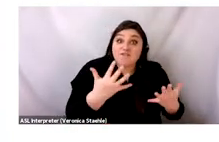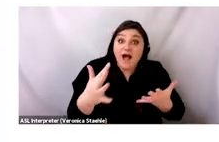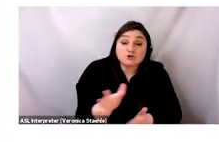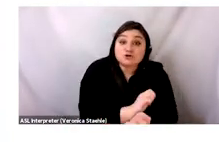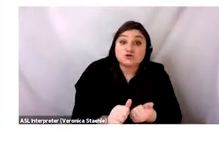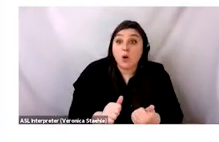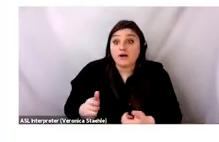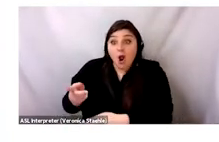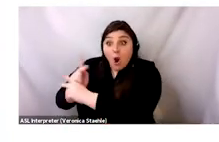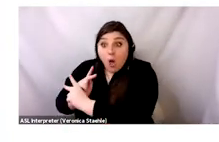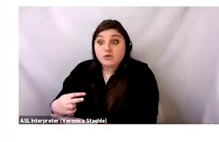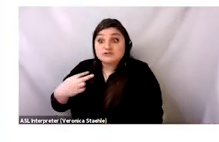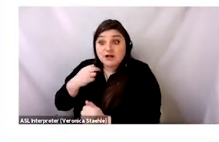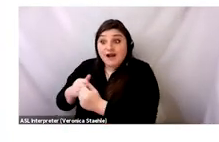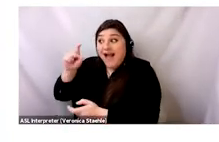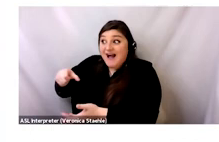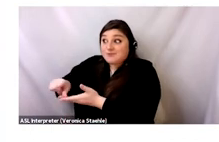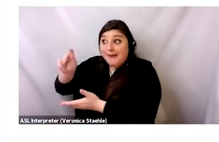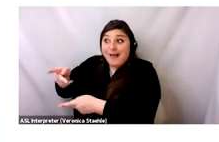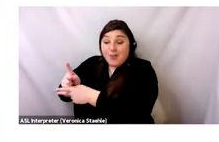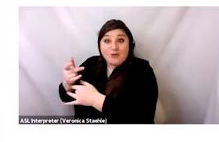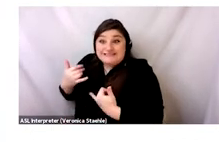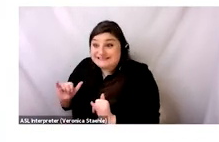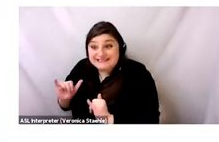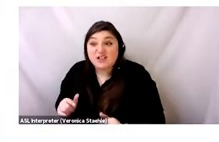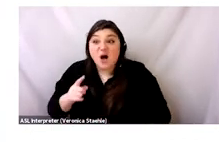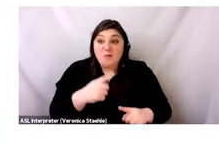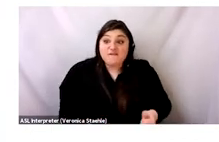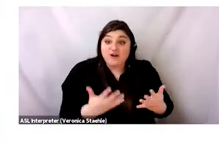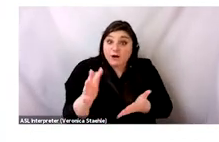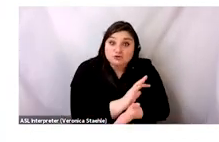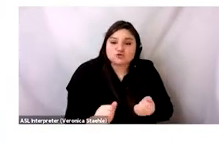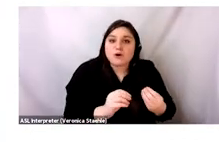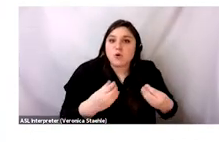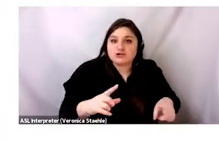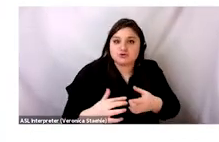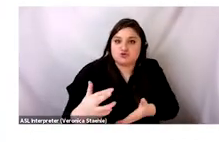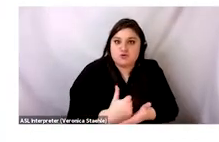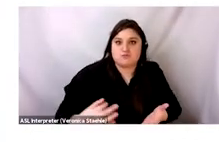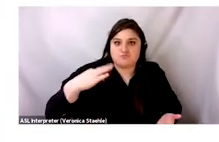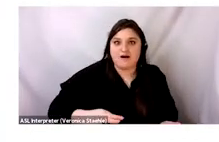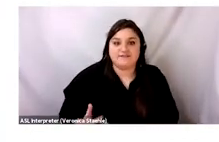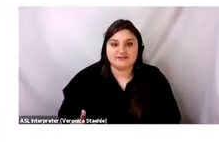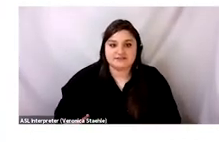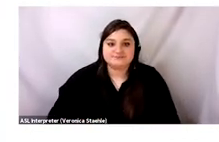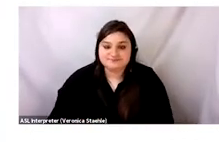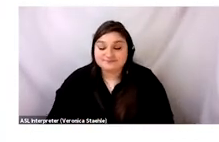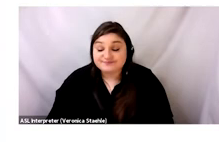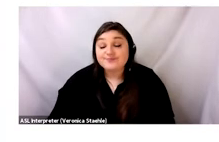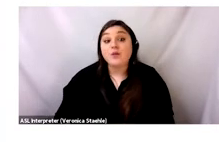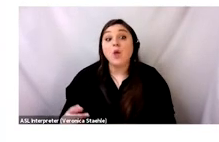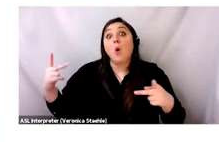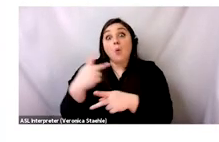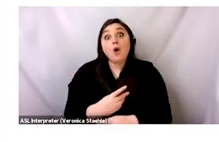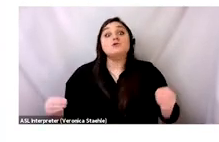instead, the fire, you know, plunged them further into debt. So most of the clothing that ends up in Contamanto comes from, you know, the same